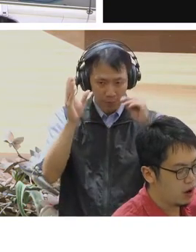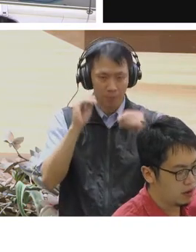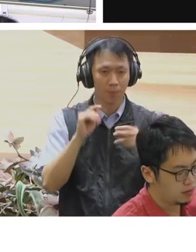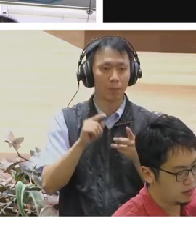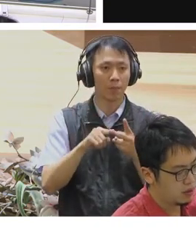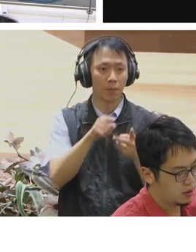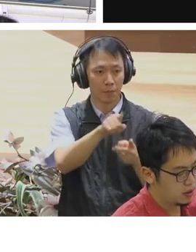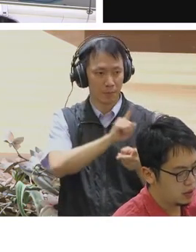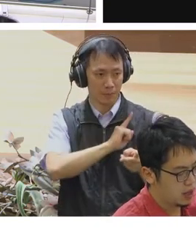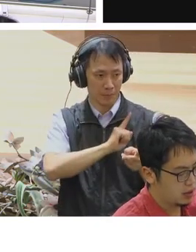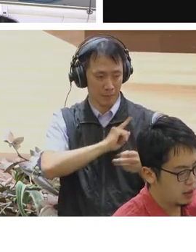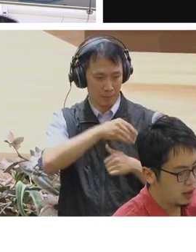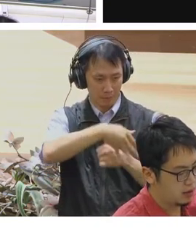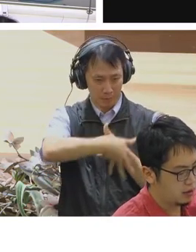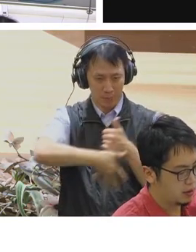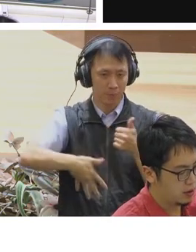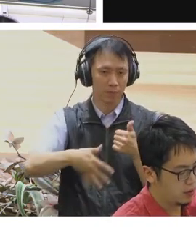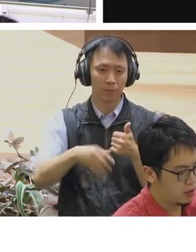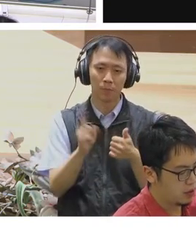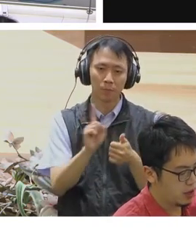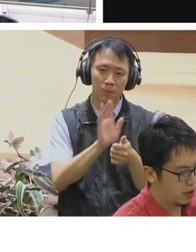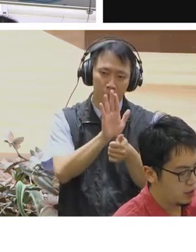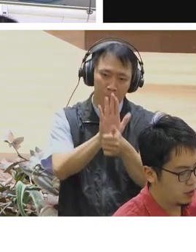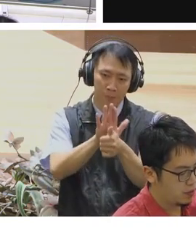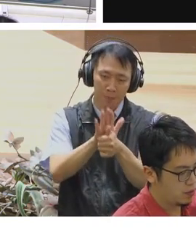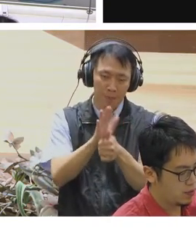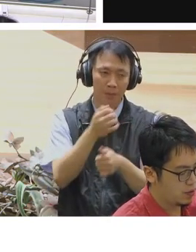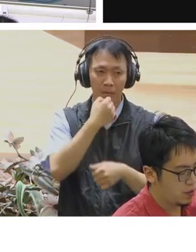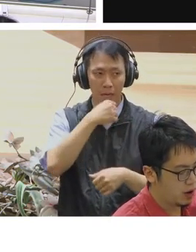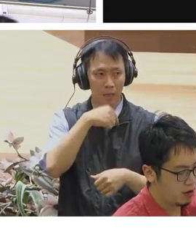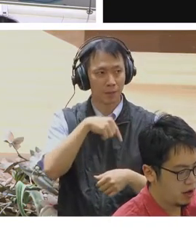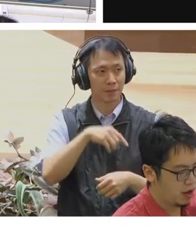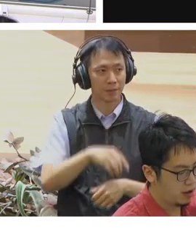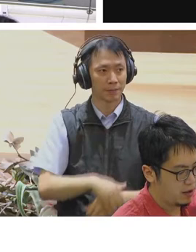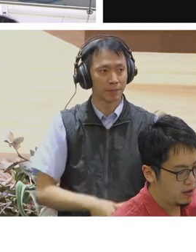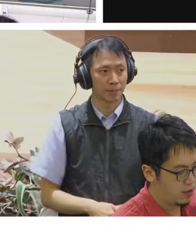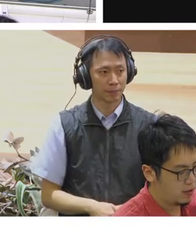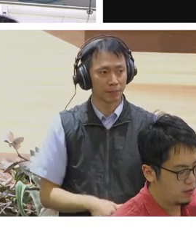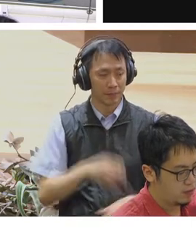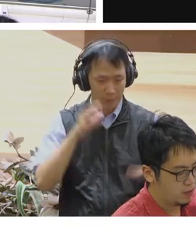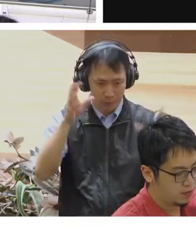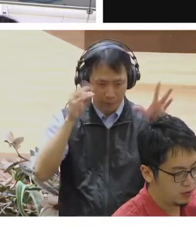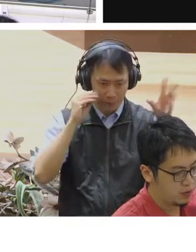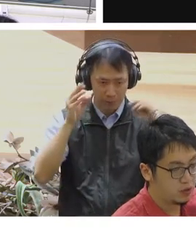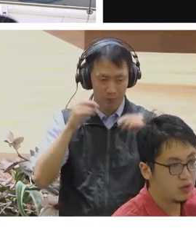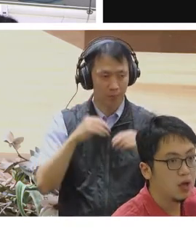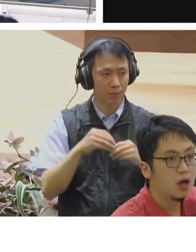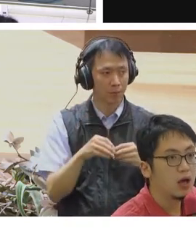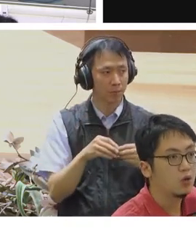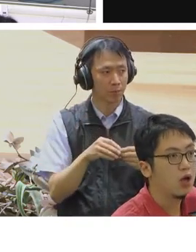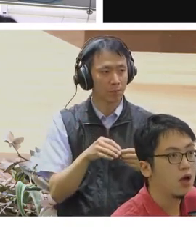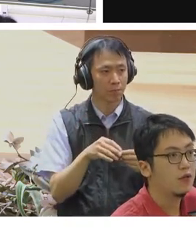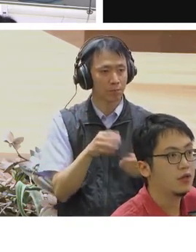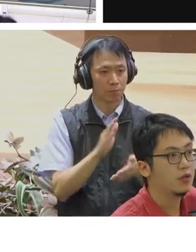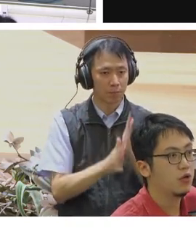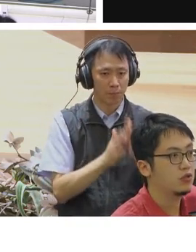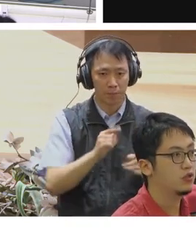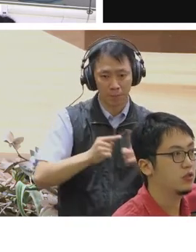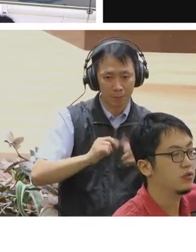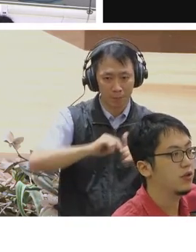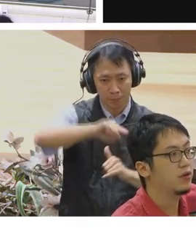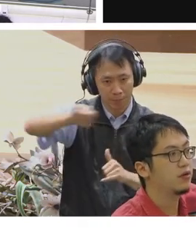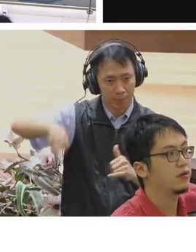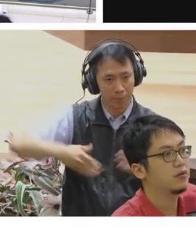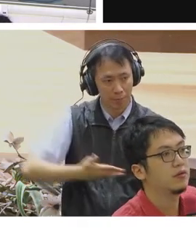feed Taiwan collect and communicate with people online. Thank you for your speech. Do we have any